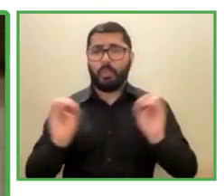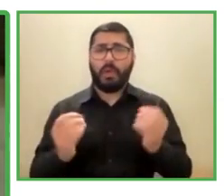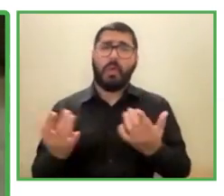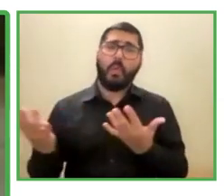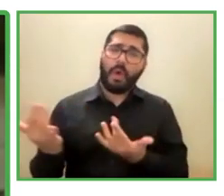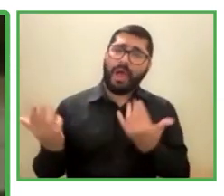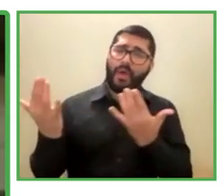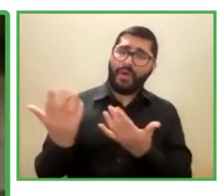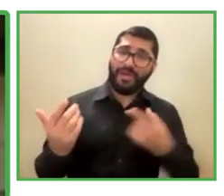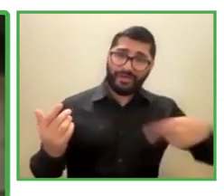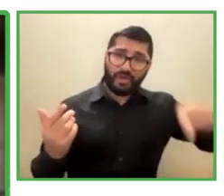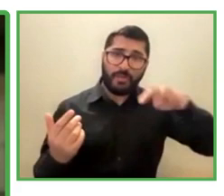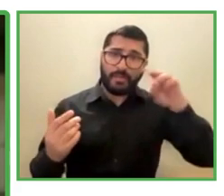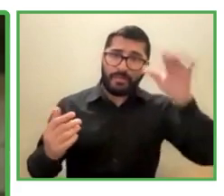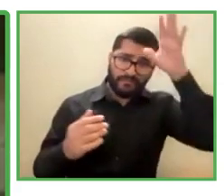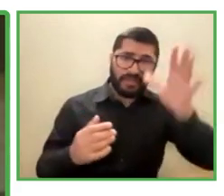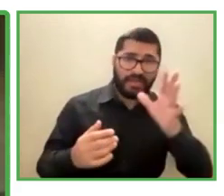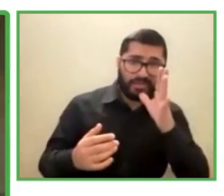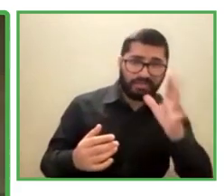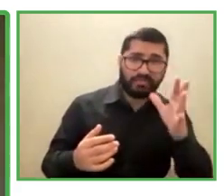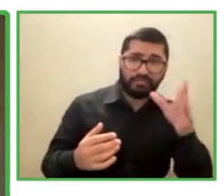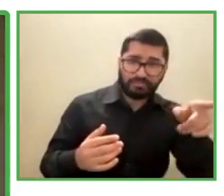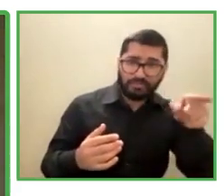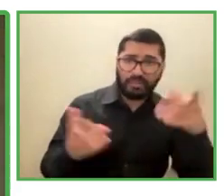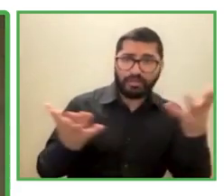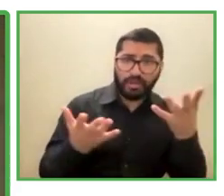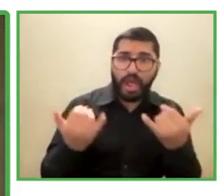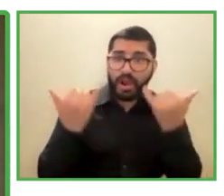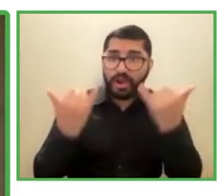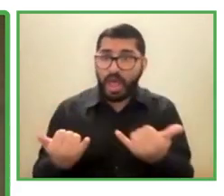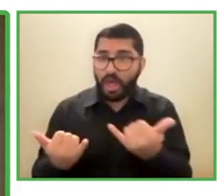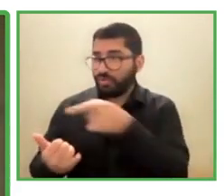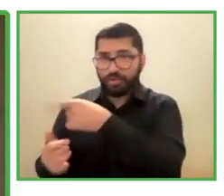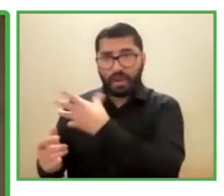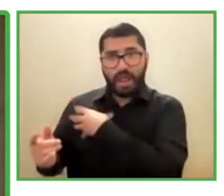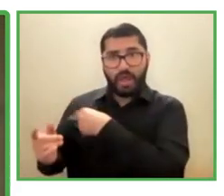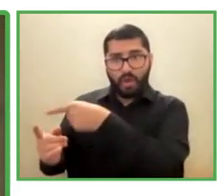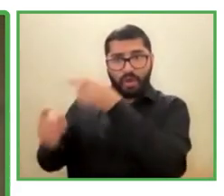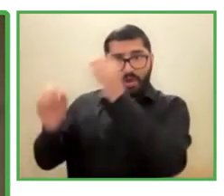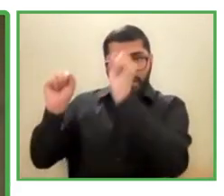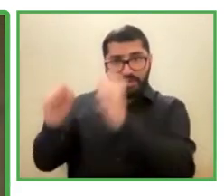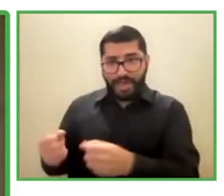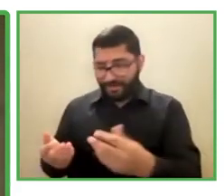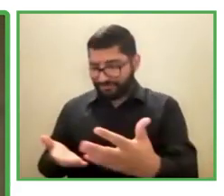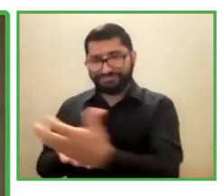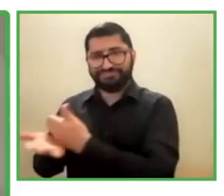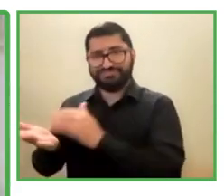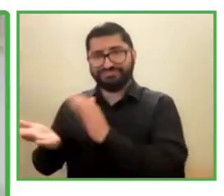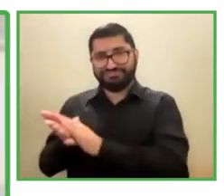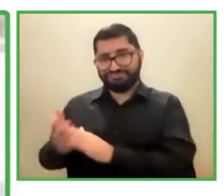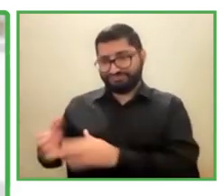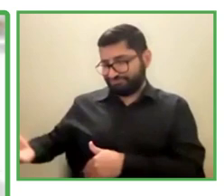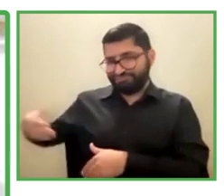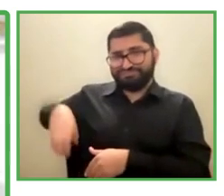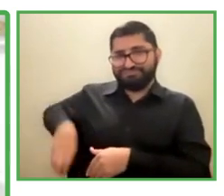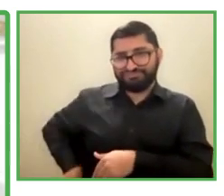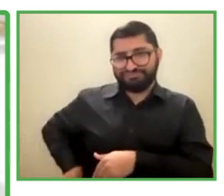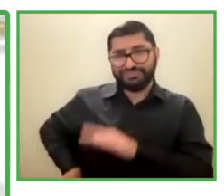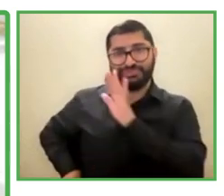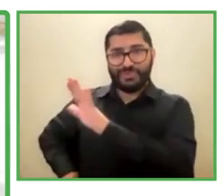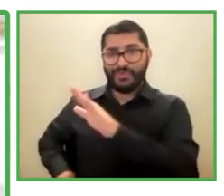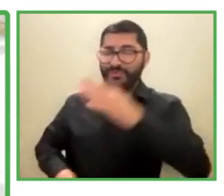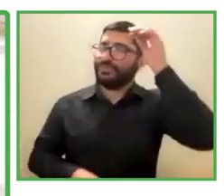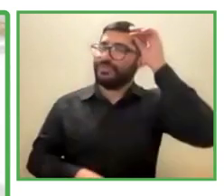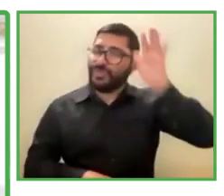be the most important income provider of the house. In my future, my dream is to buy